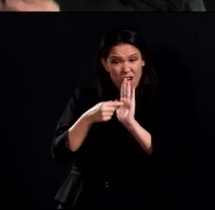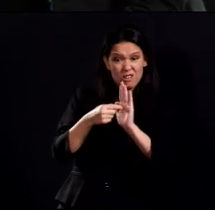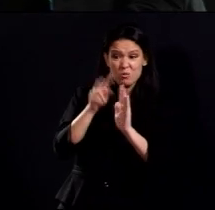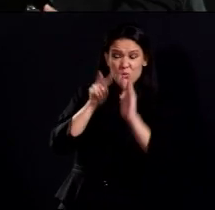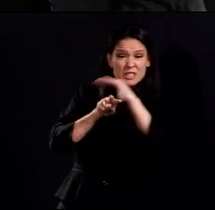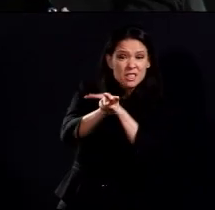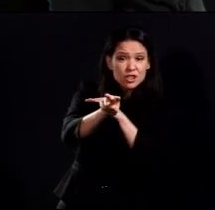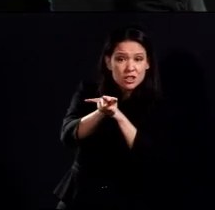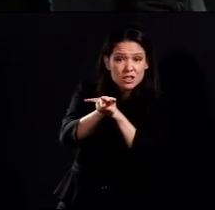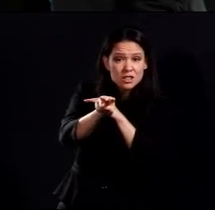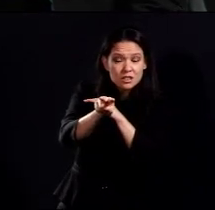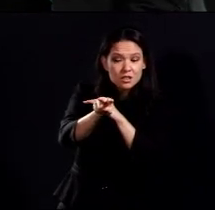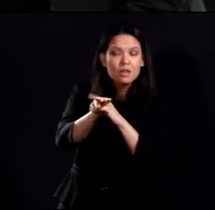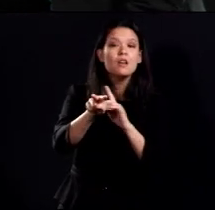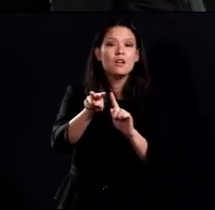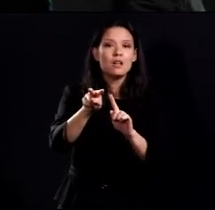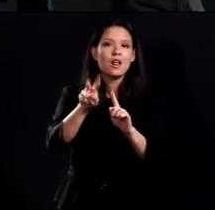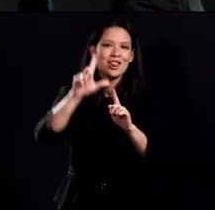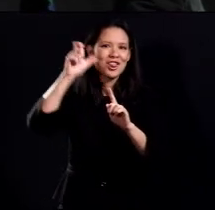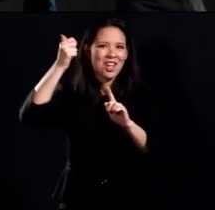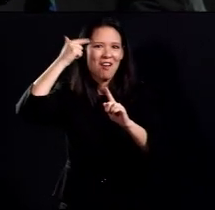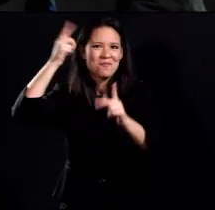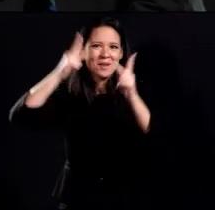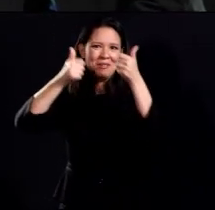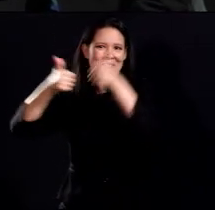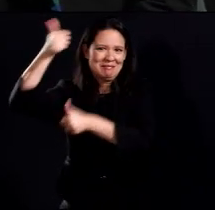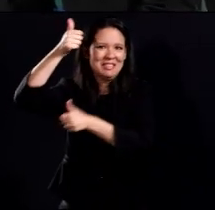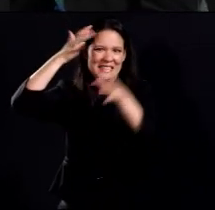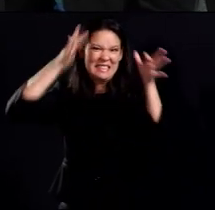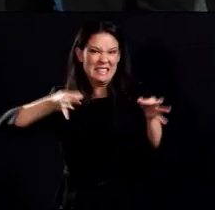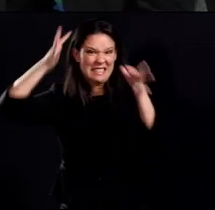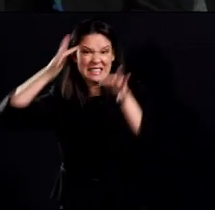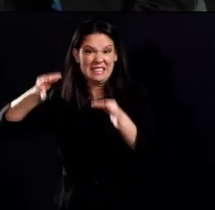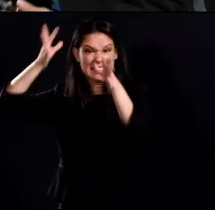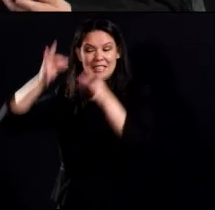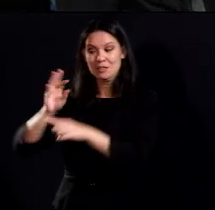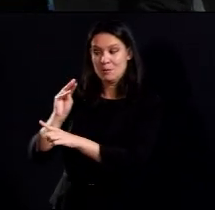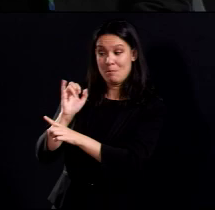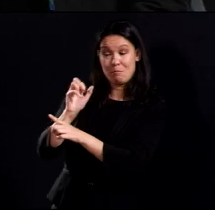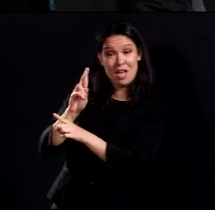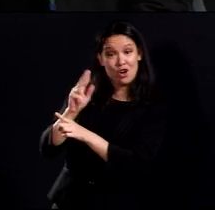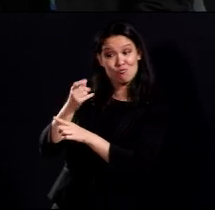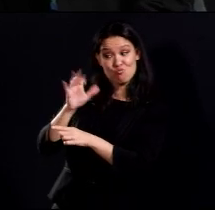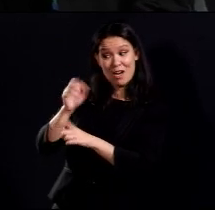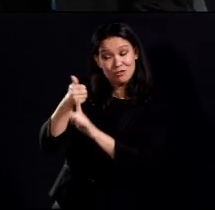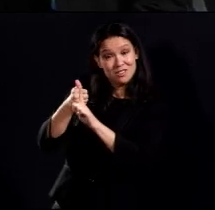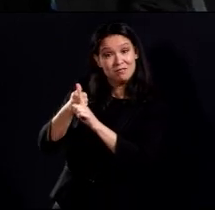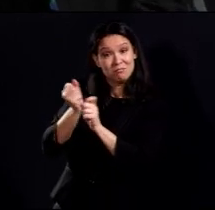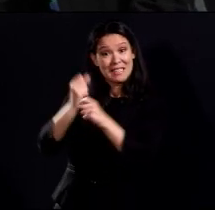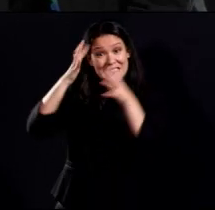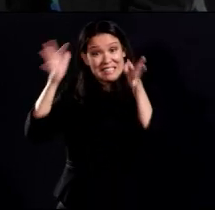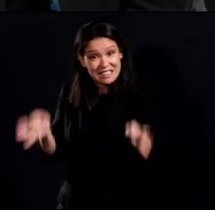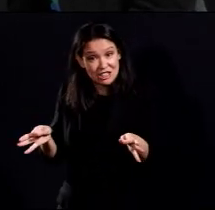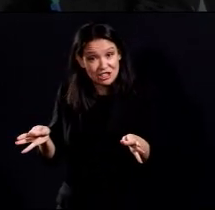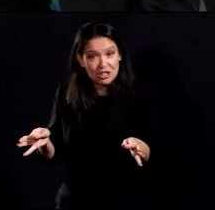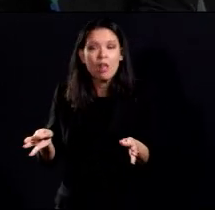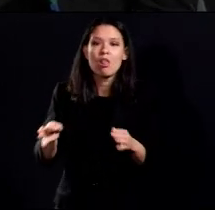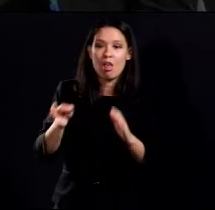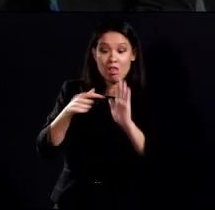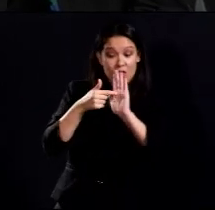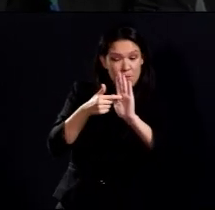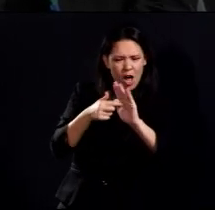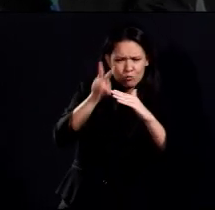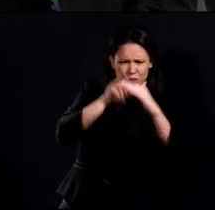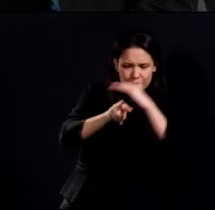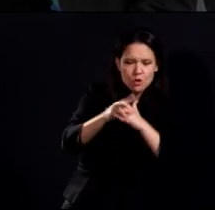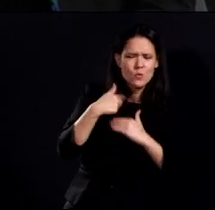people who make decisions, so of course, Mayor Price, when you make decisions, we look at those models. And it's just